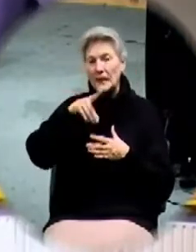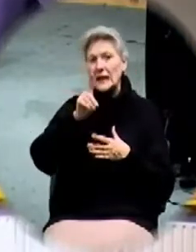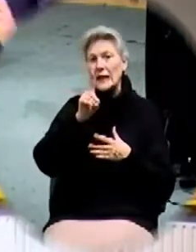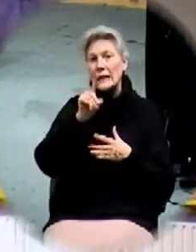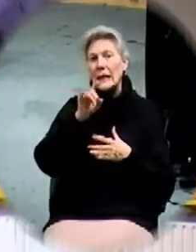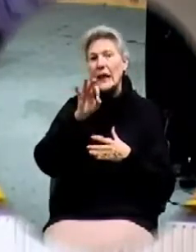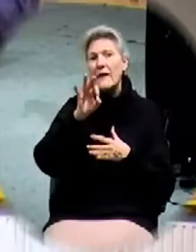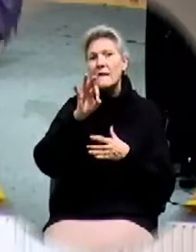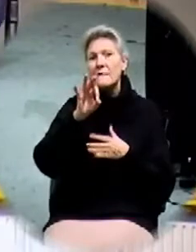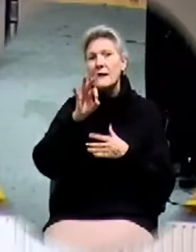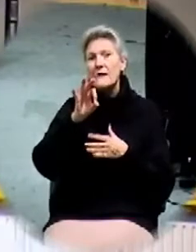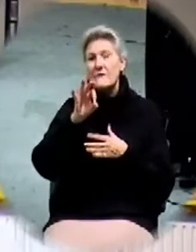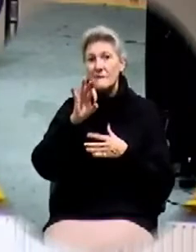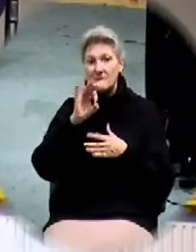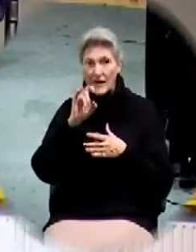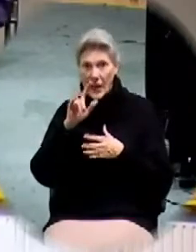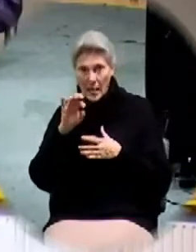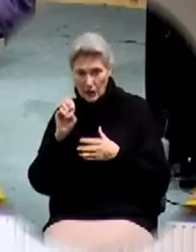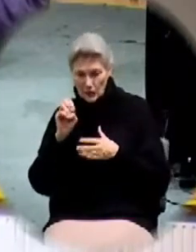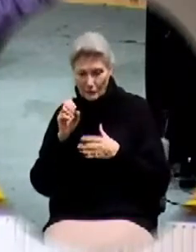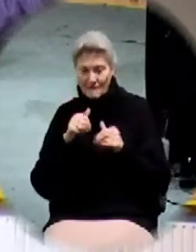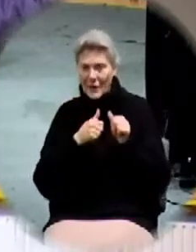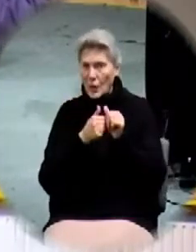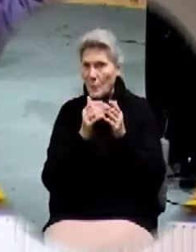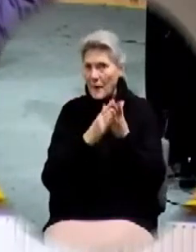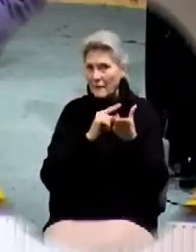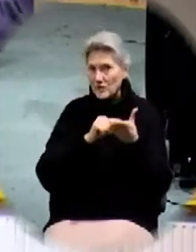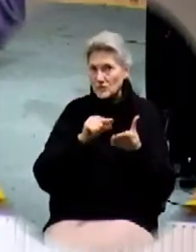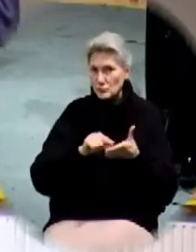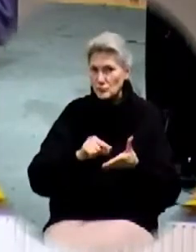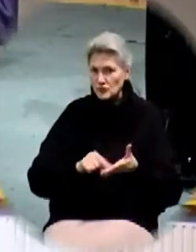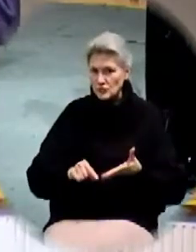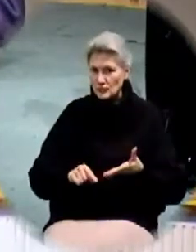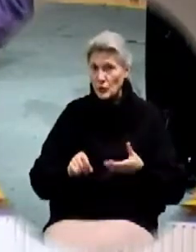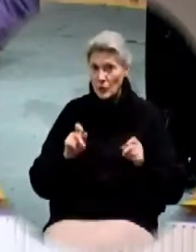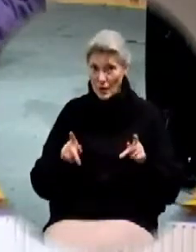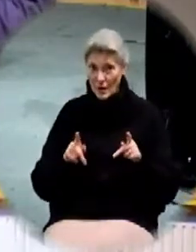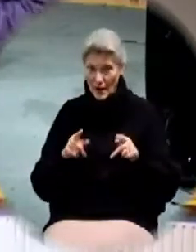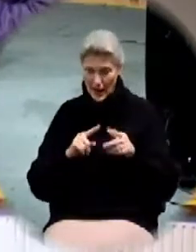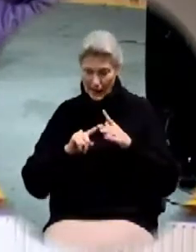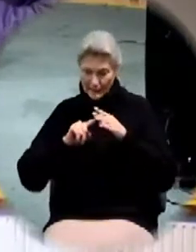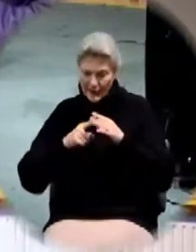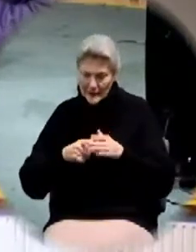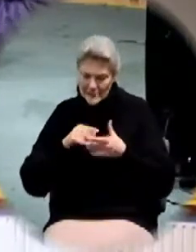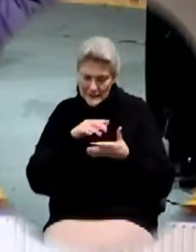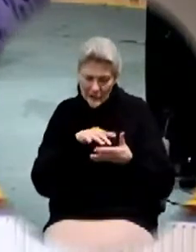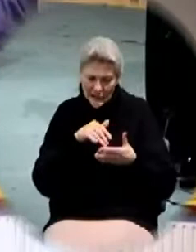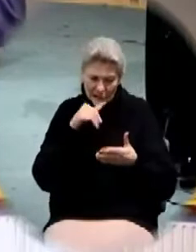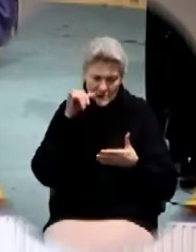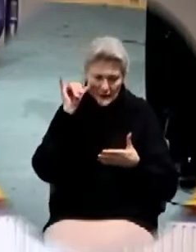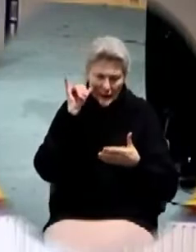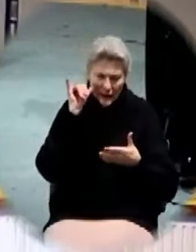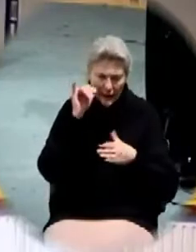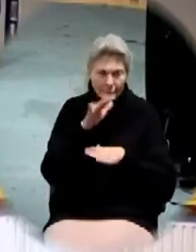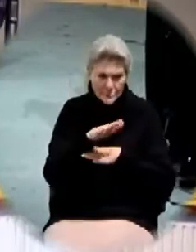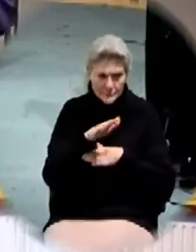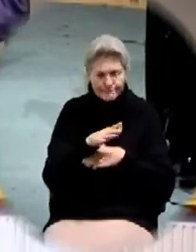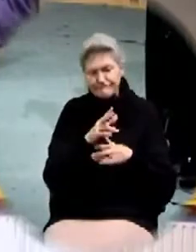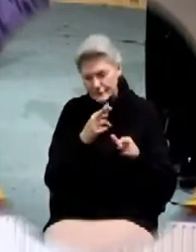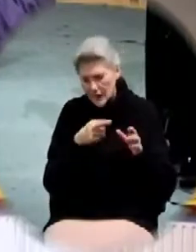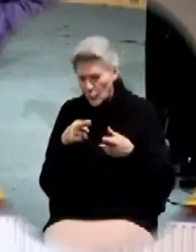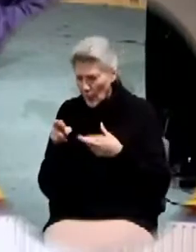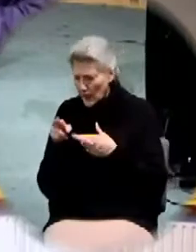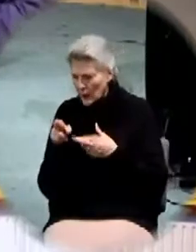can follow along with the scriptures. So, I began studying yesterday afternoon and preparing. And